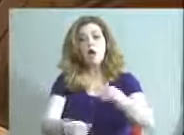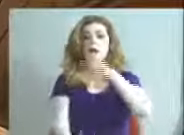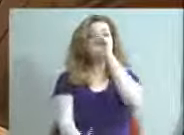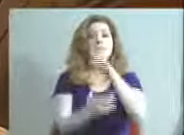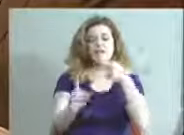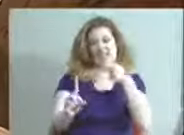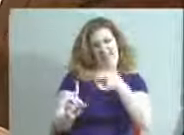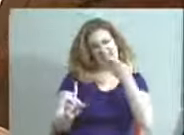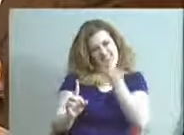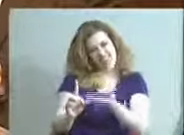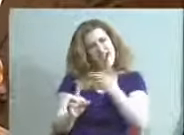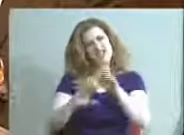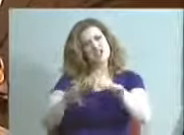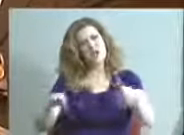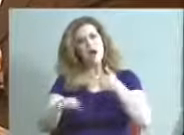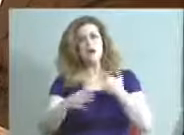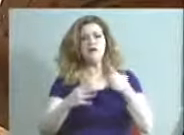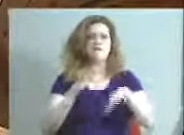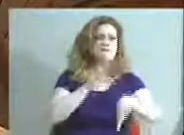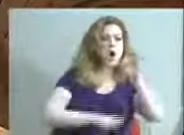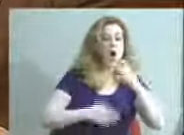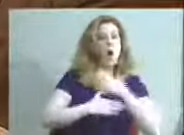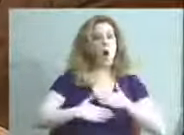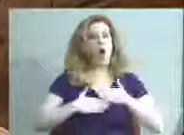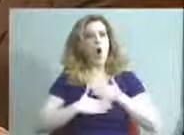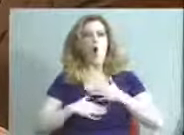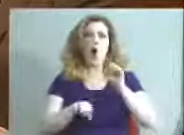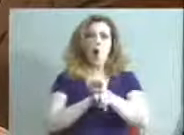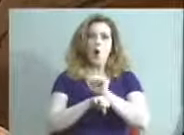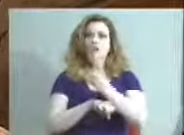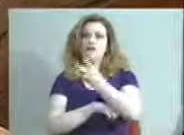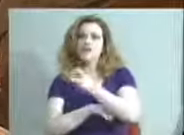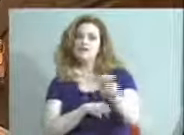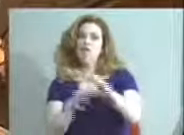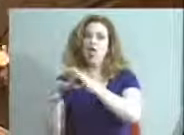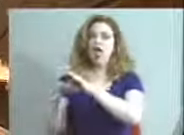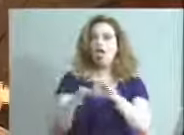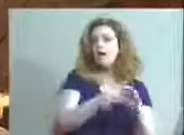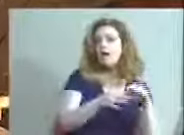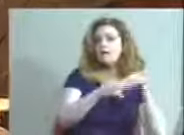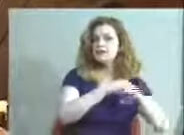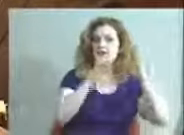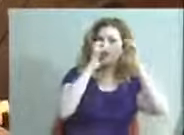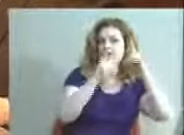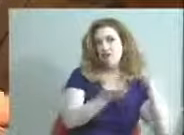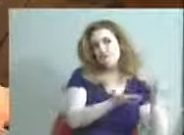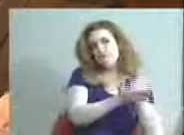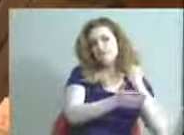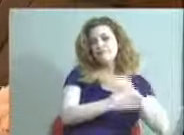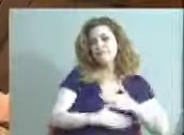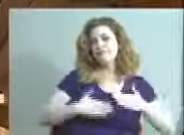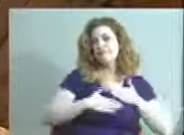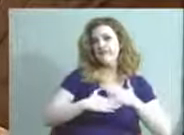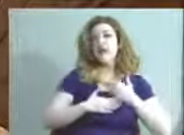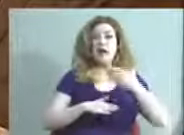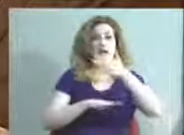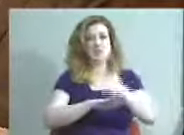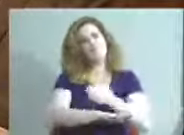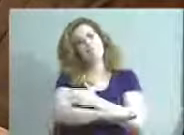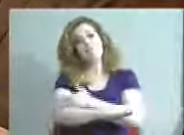that child can find joy in work, that will translate to joy in education and a better academic outcome as well.